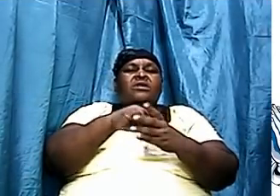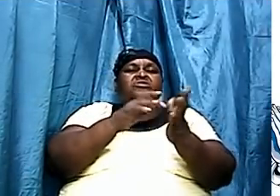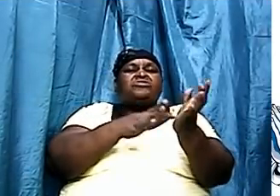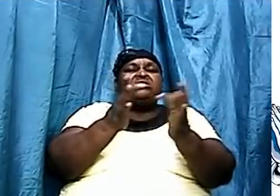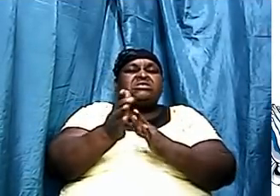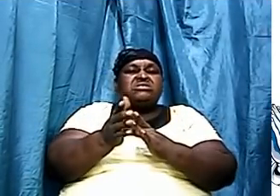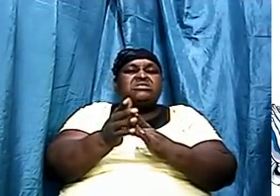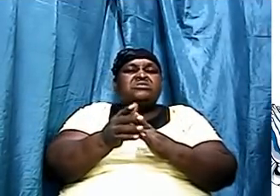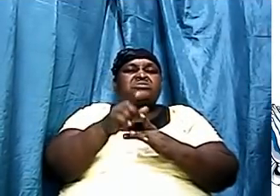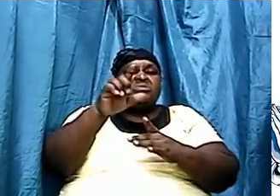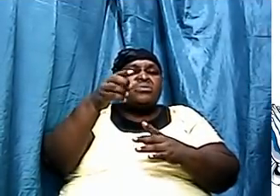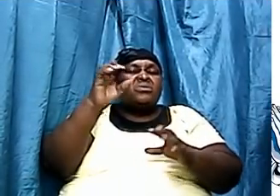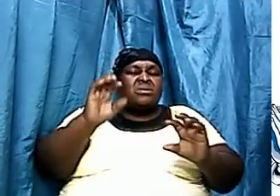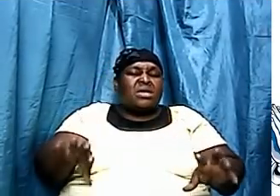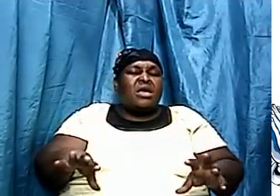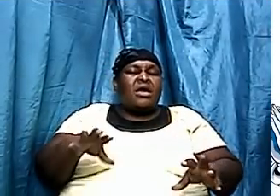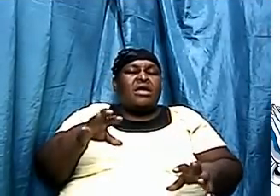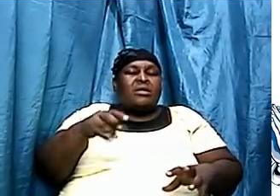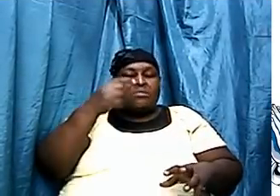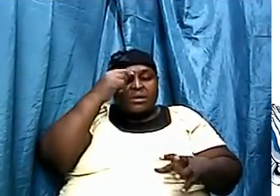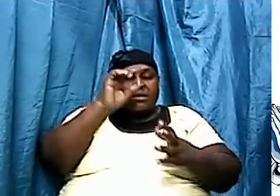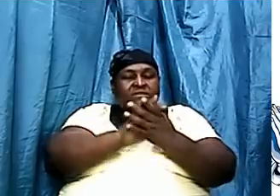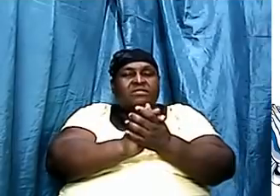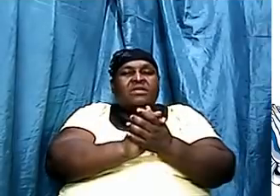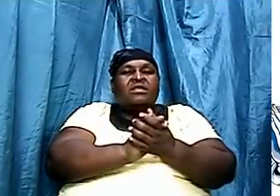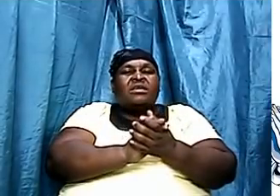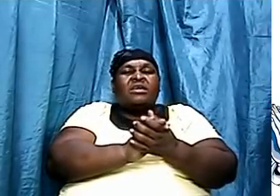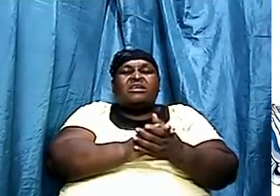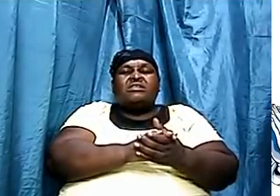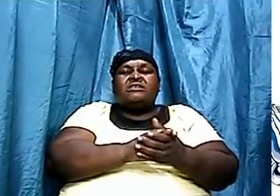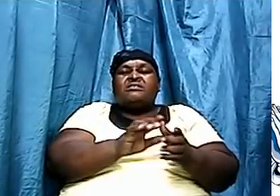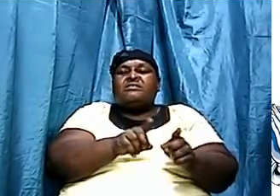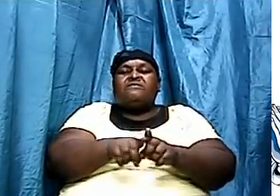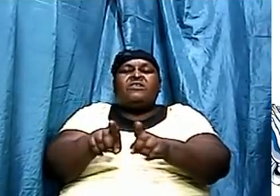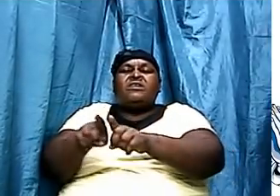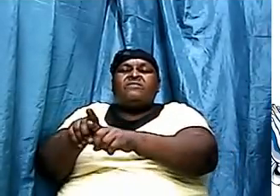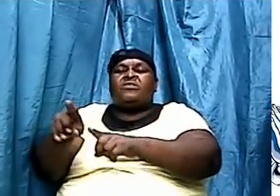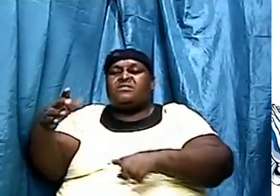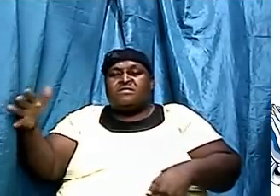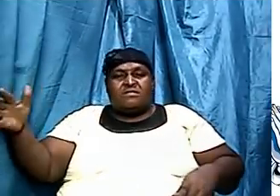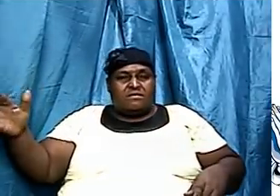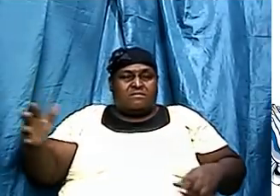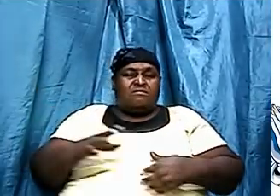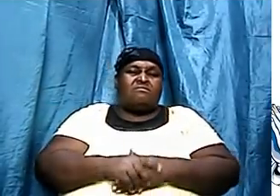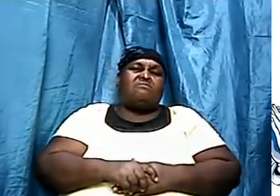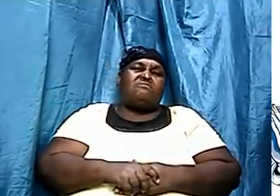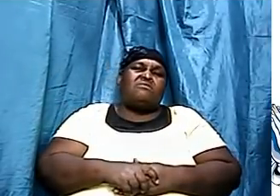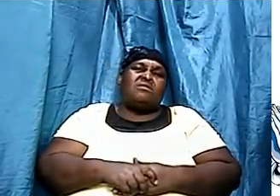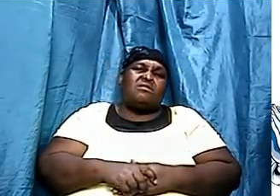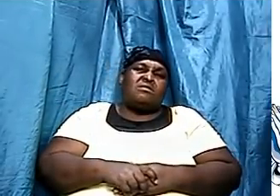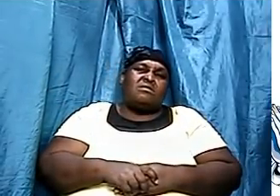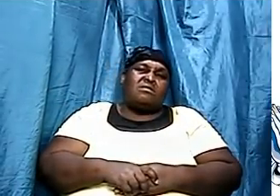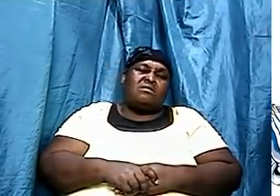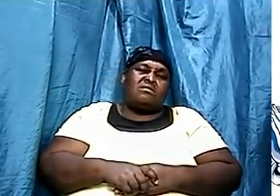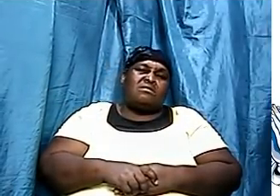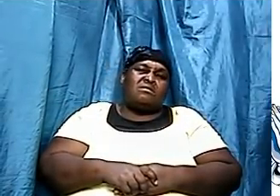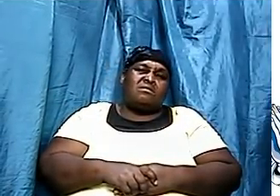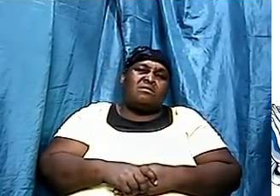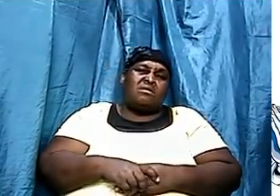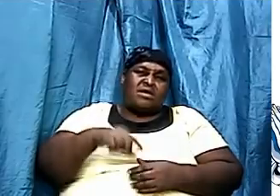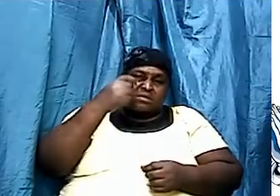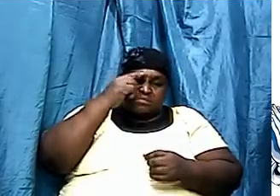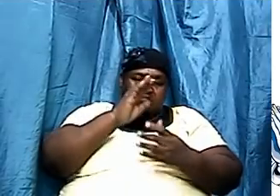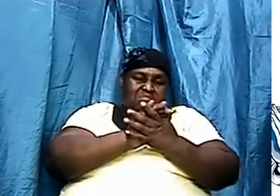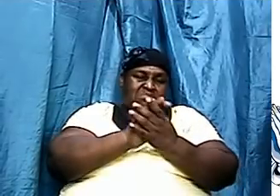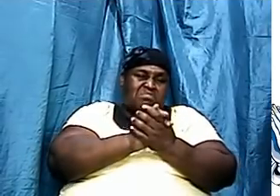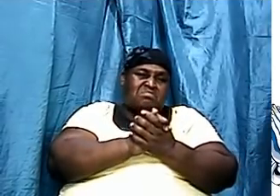you can believe in Santa Claus, and you can believe in goblins, and you can believe in doppy, and demons exist. But you can believe in